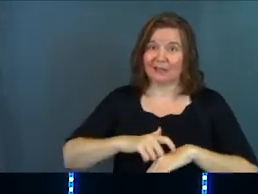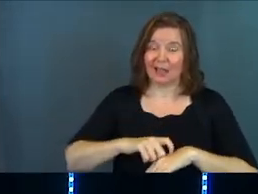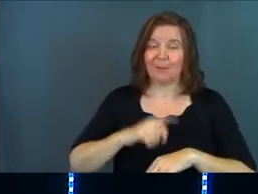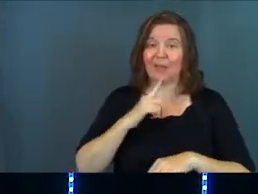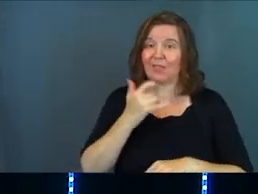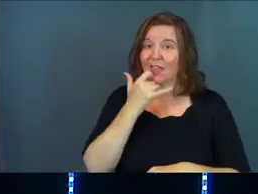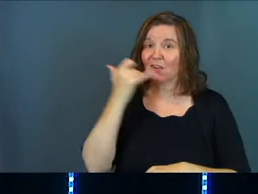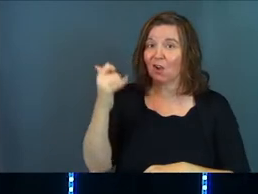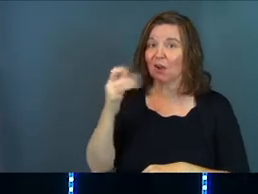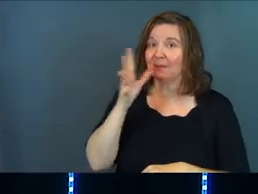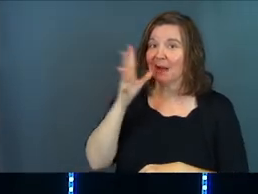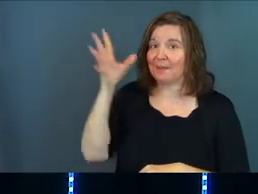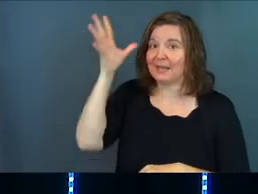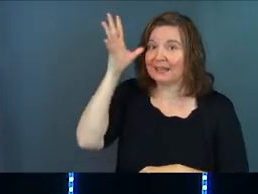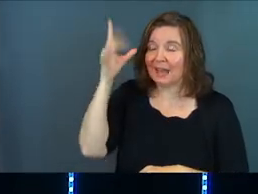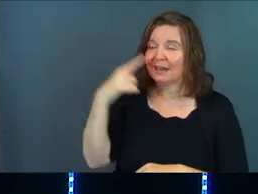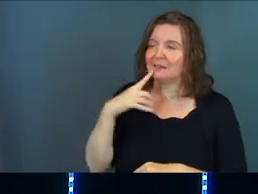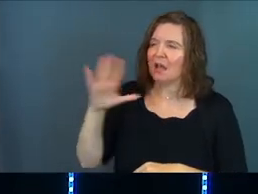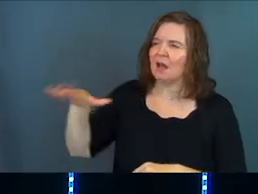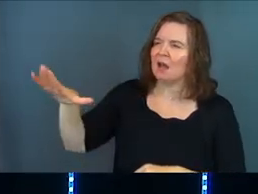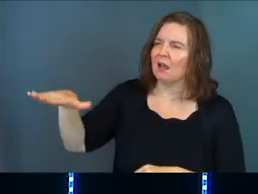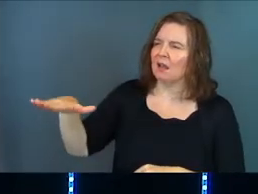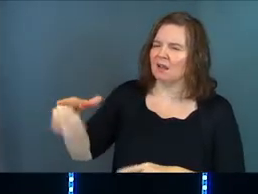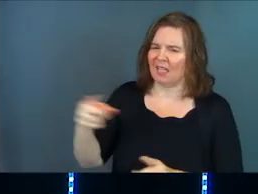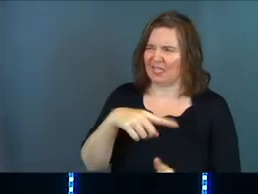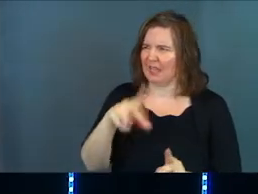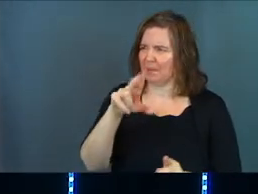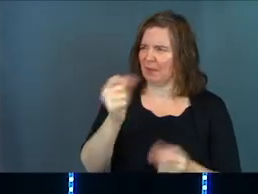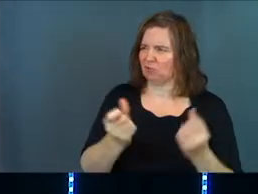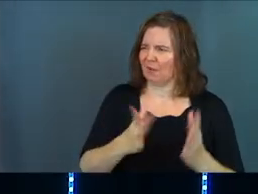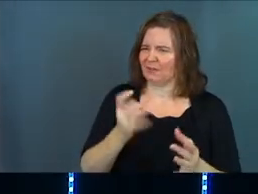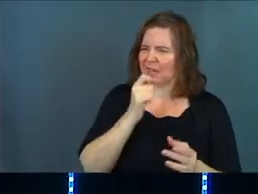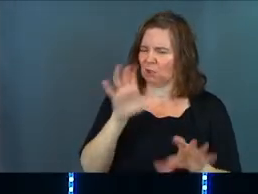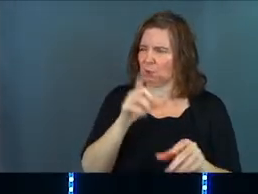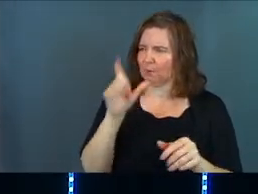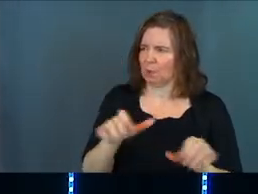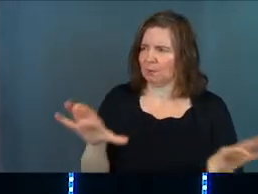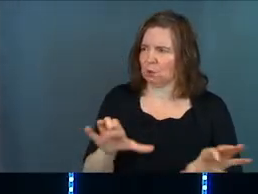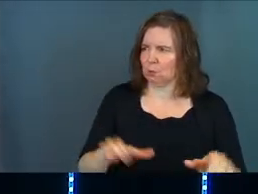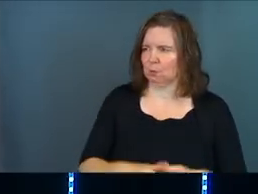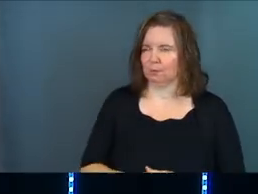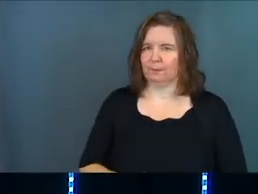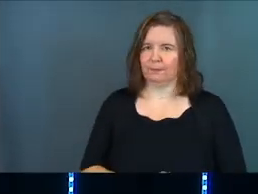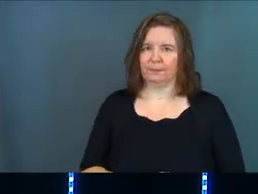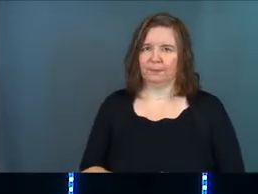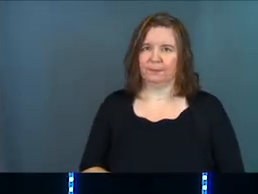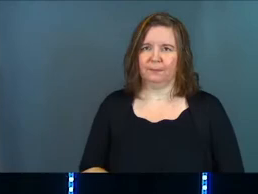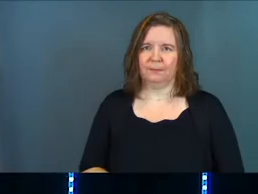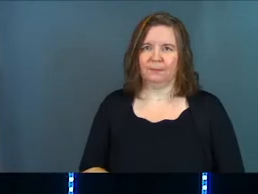and they called up mom and dad and said, these bus drivers are not doing what they're supposed to do.